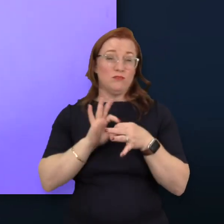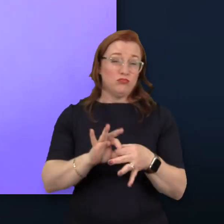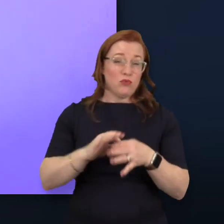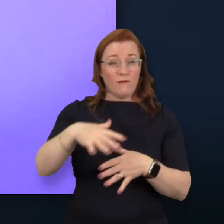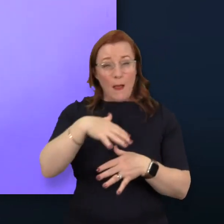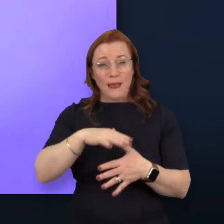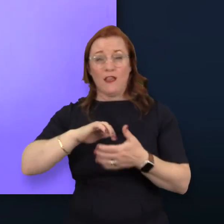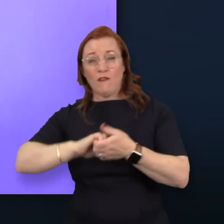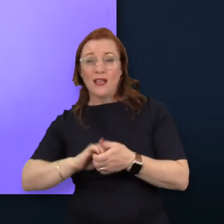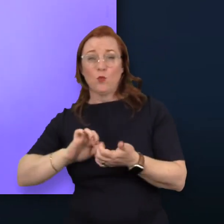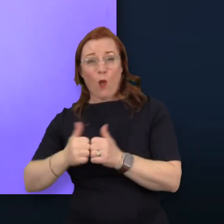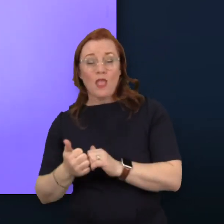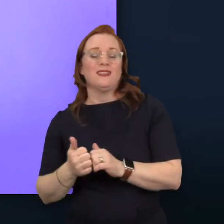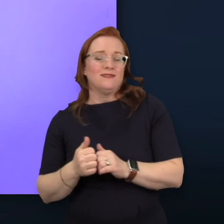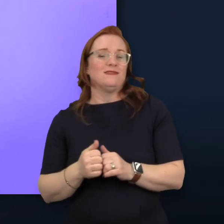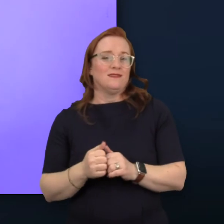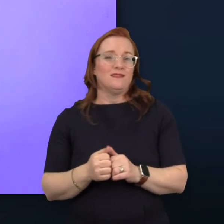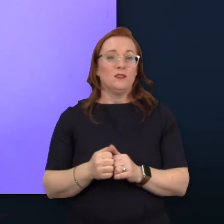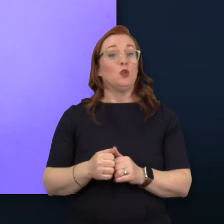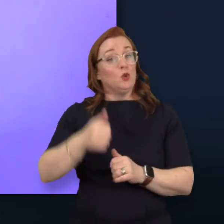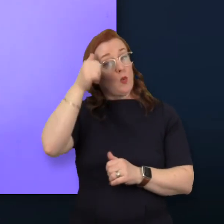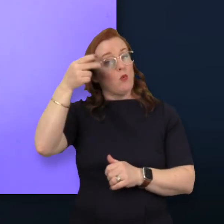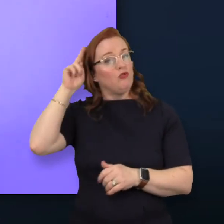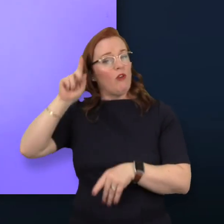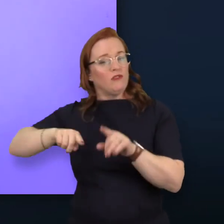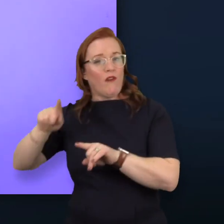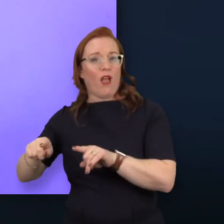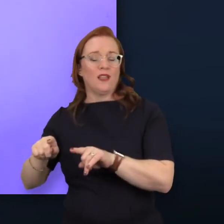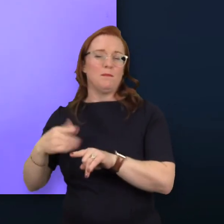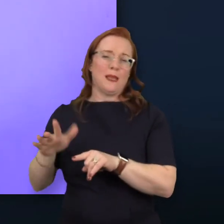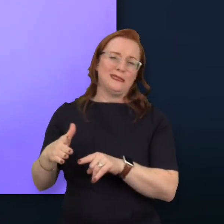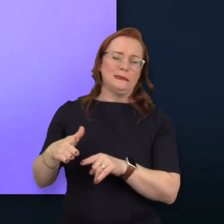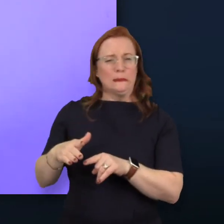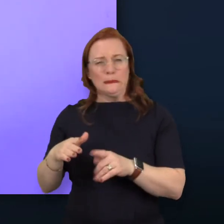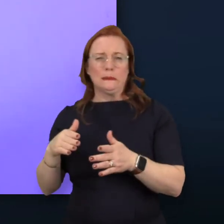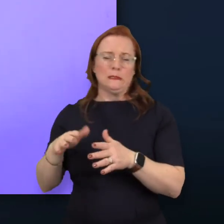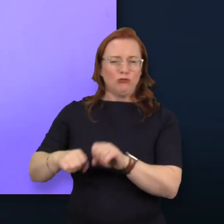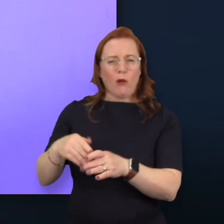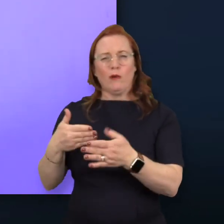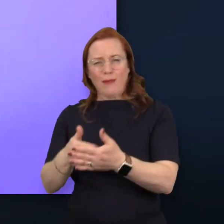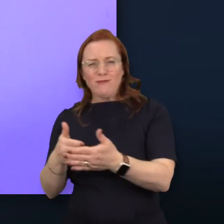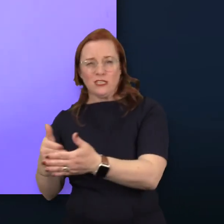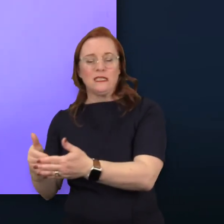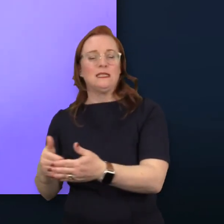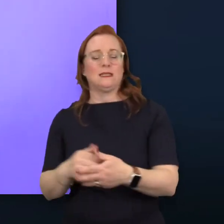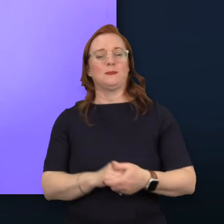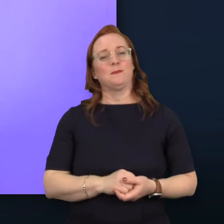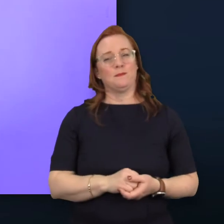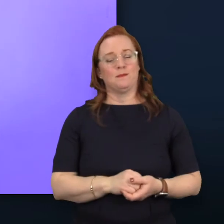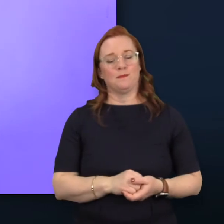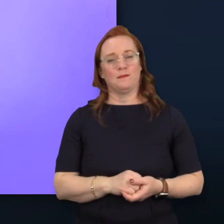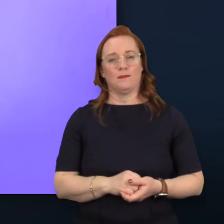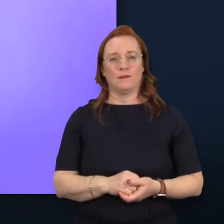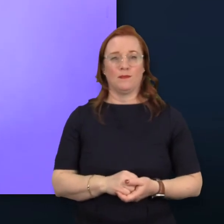experience, friends or colleagues who are neurodiverse and who have found difficulties as a result. But